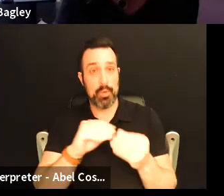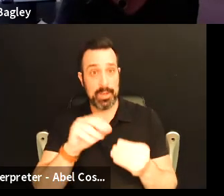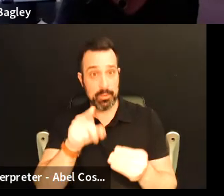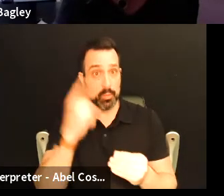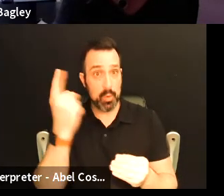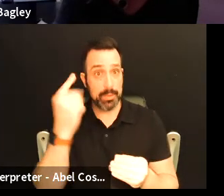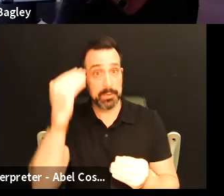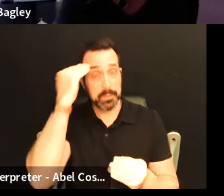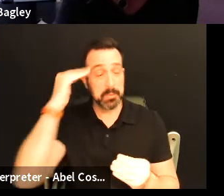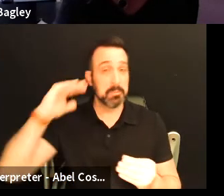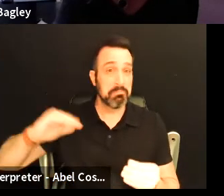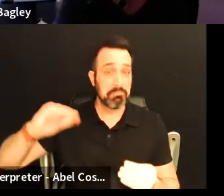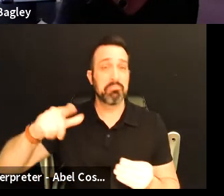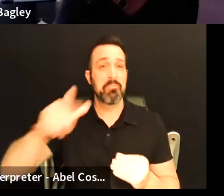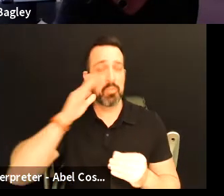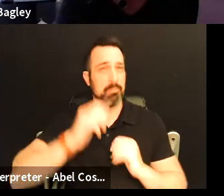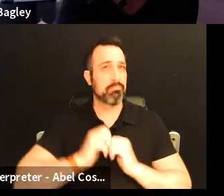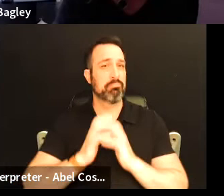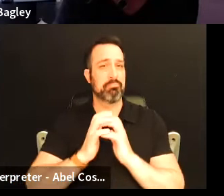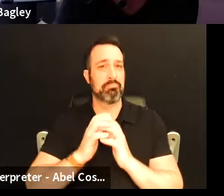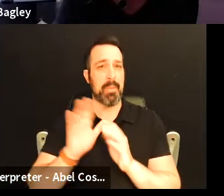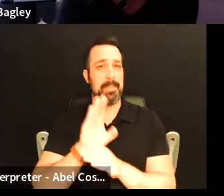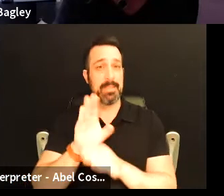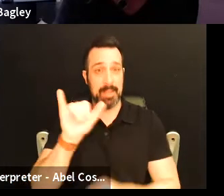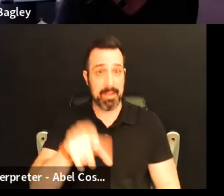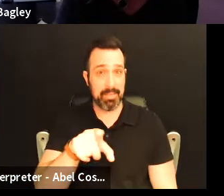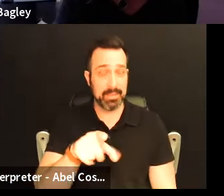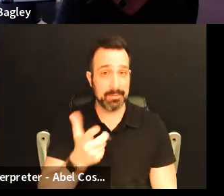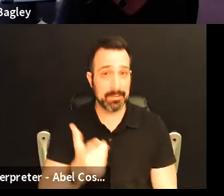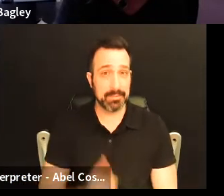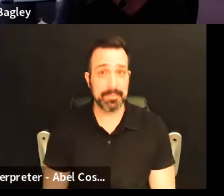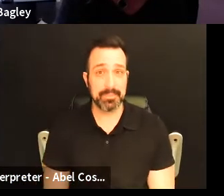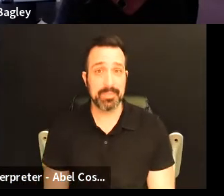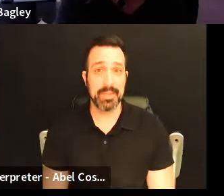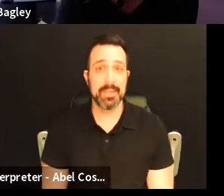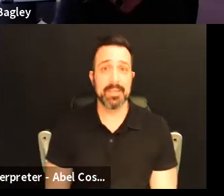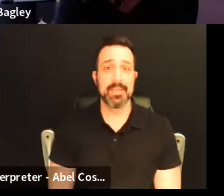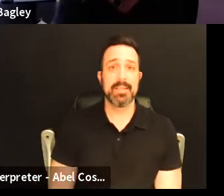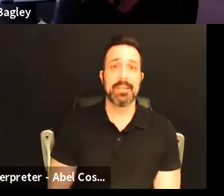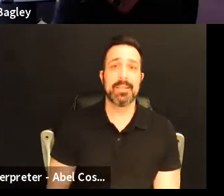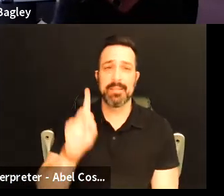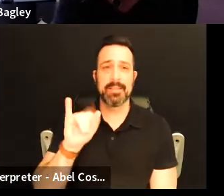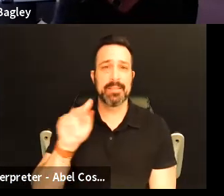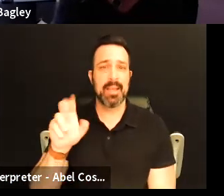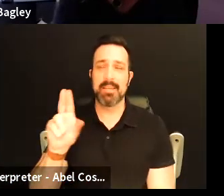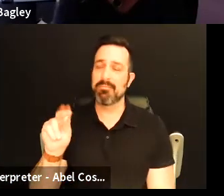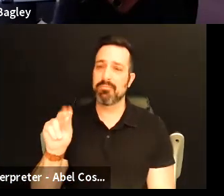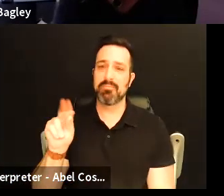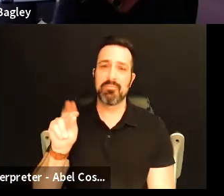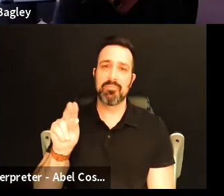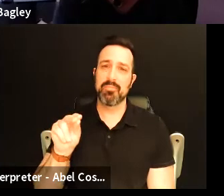you always knew as a kid that you were going to do something like this no um